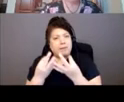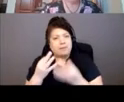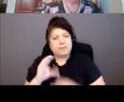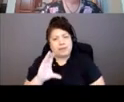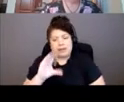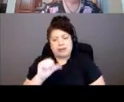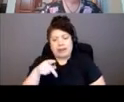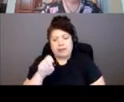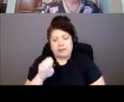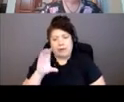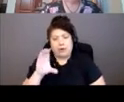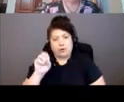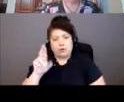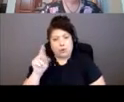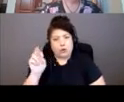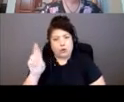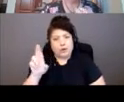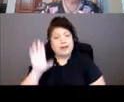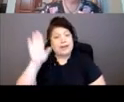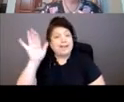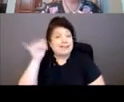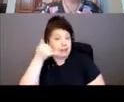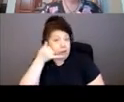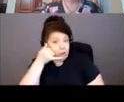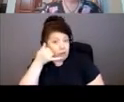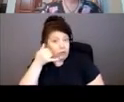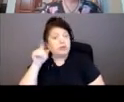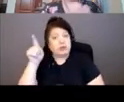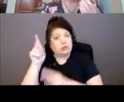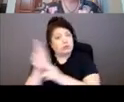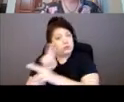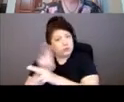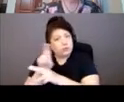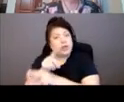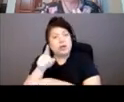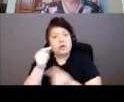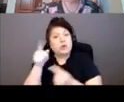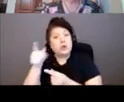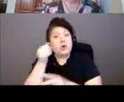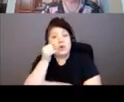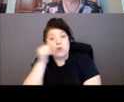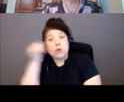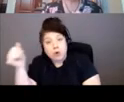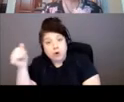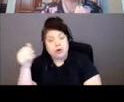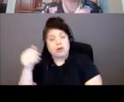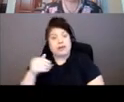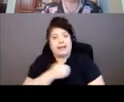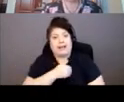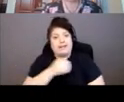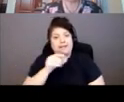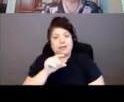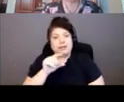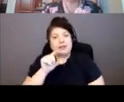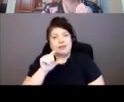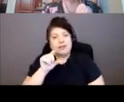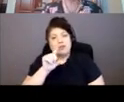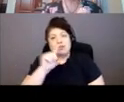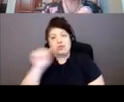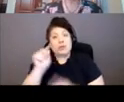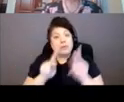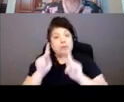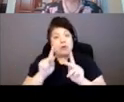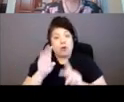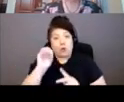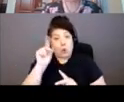area, they have a telephone system where you can call and 20 people have a code. They can play bingo. They can have their